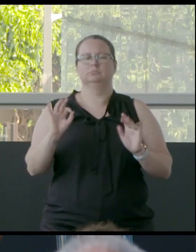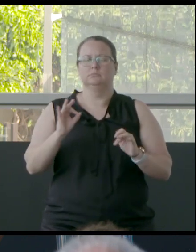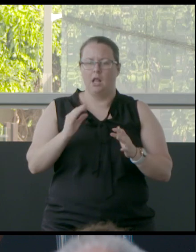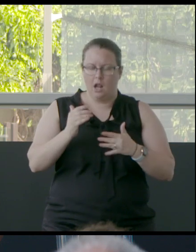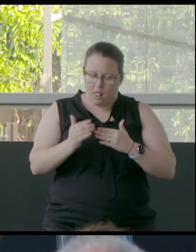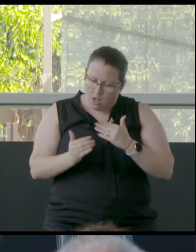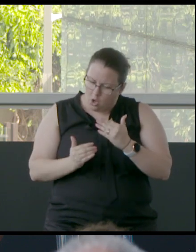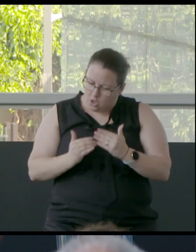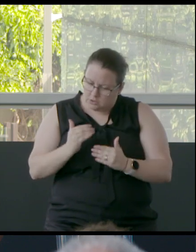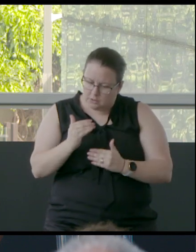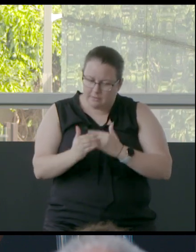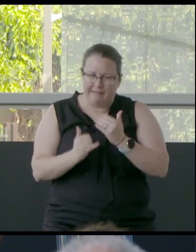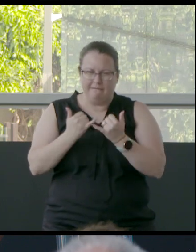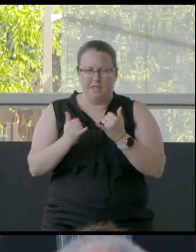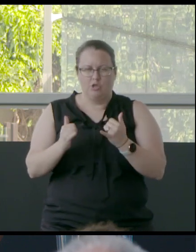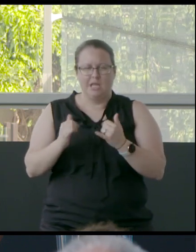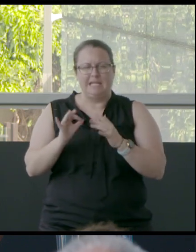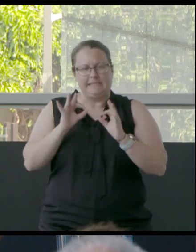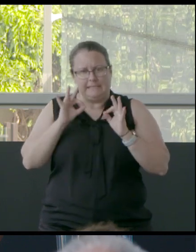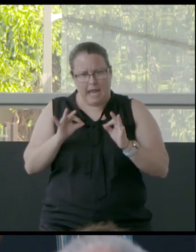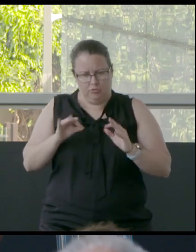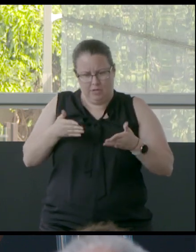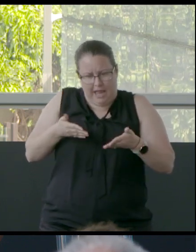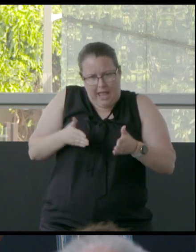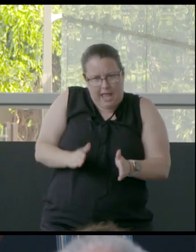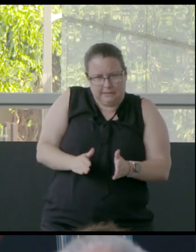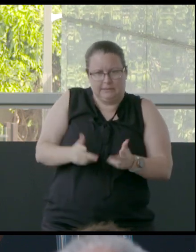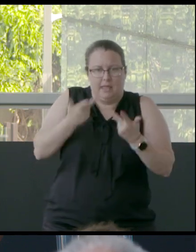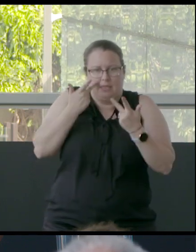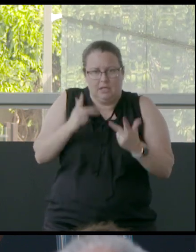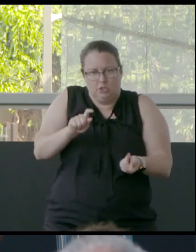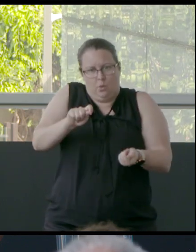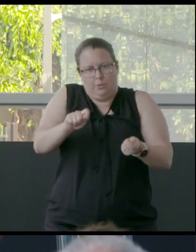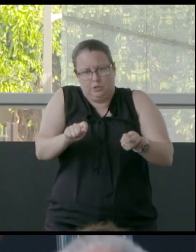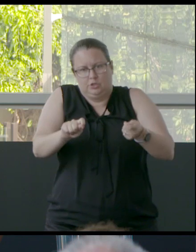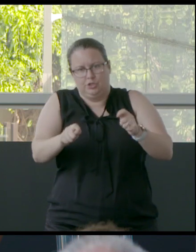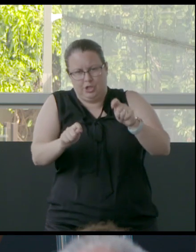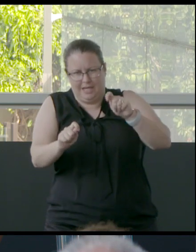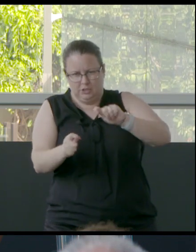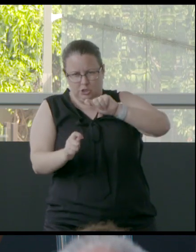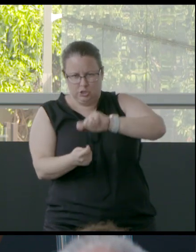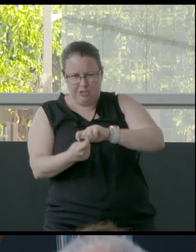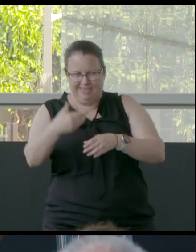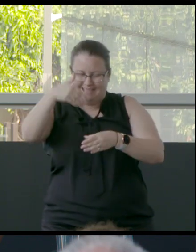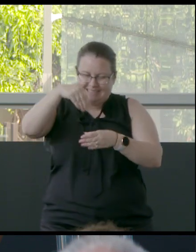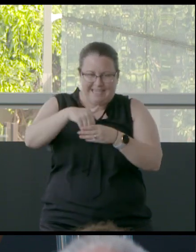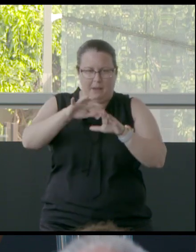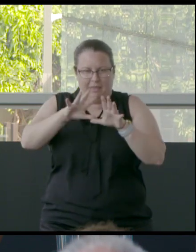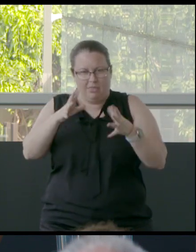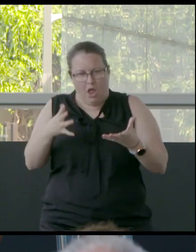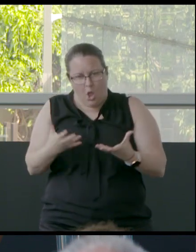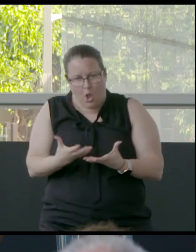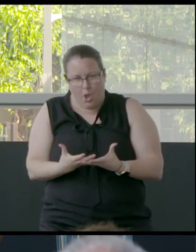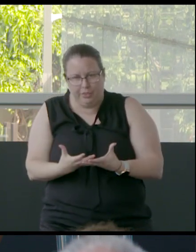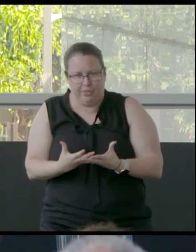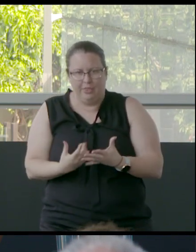But they're sacred acts, I think, and they're indicators of change. So they're buried deep in the Earth's atmosphere. They're